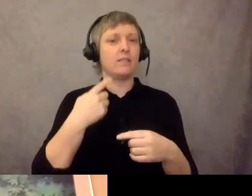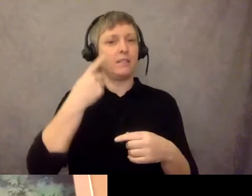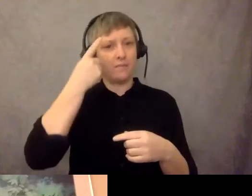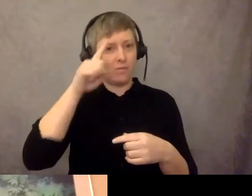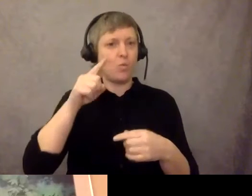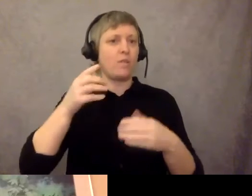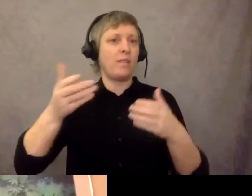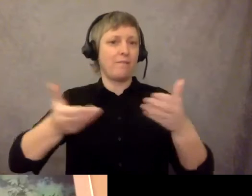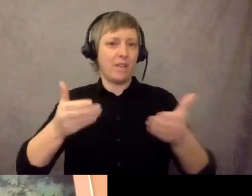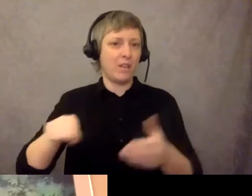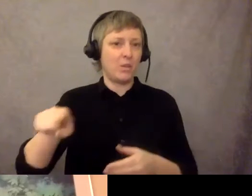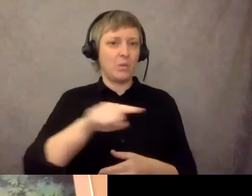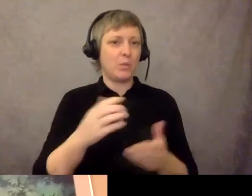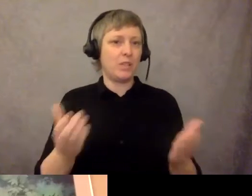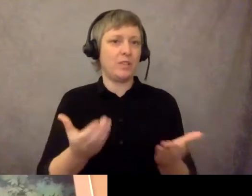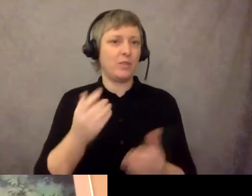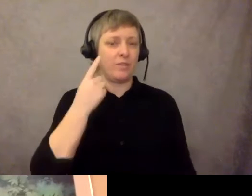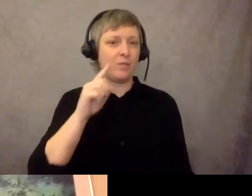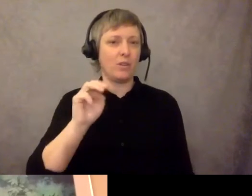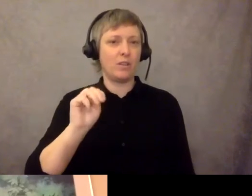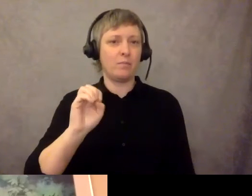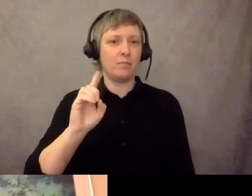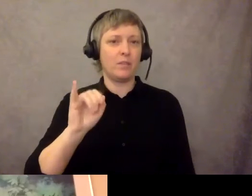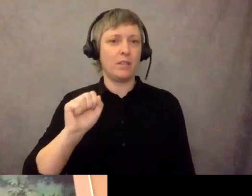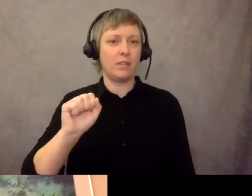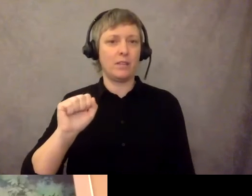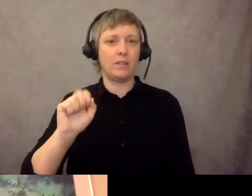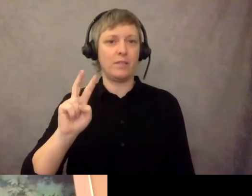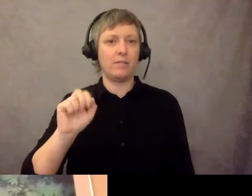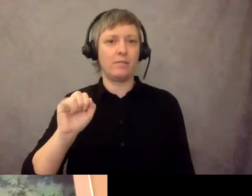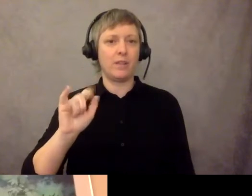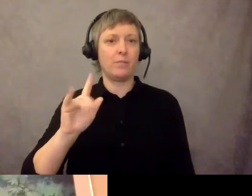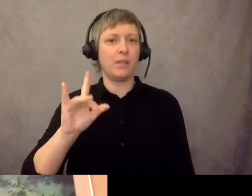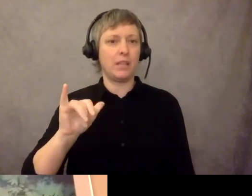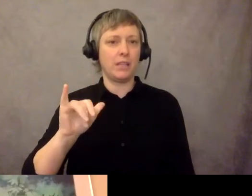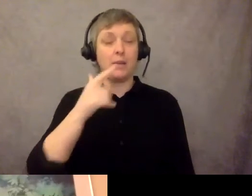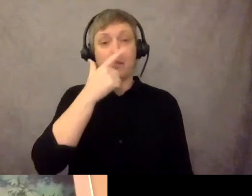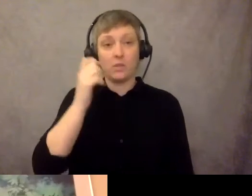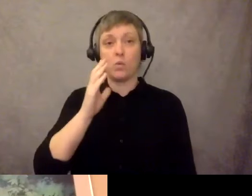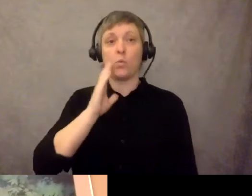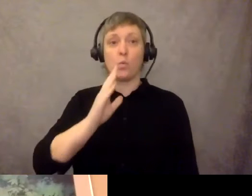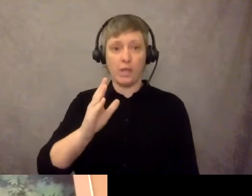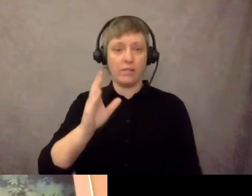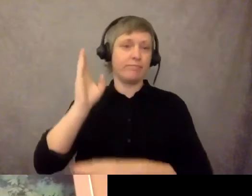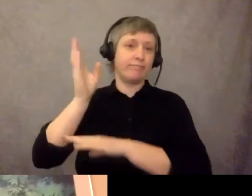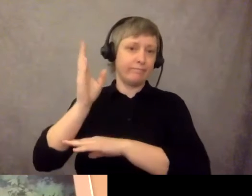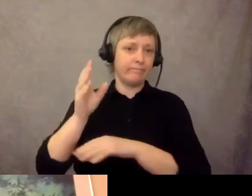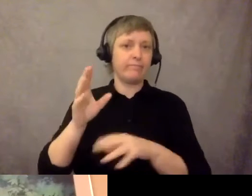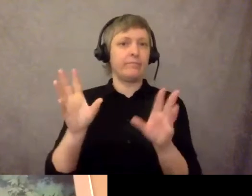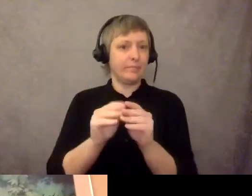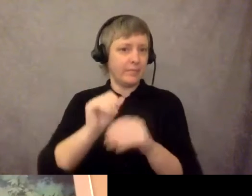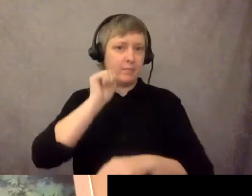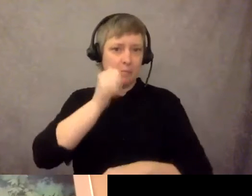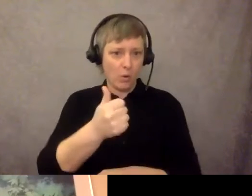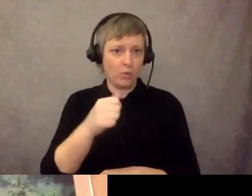If there will be a press conference tomorrow at noon, you'll receive another email from me tonight or by